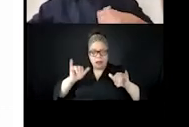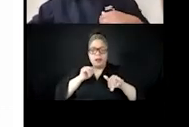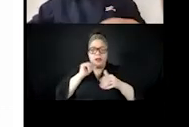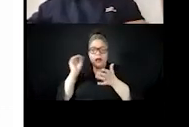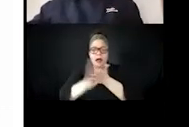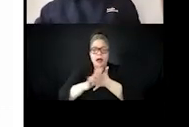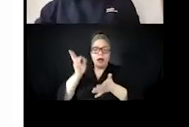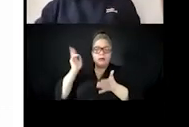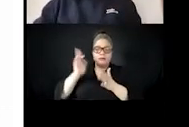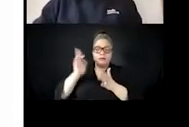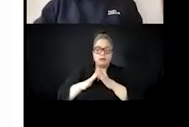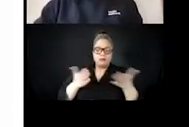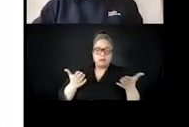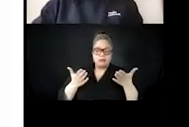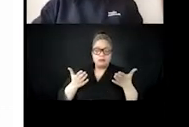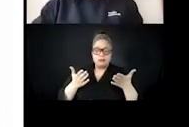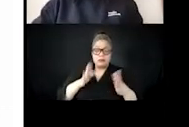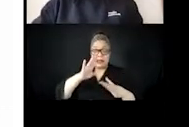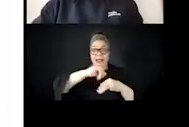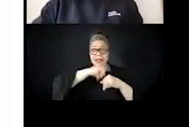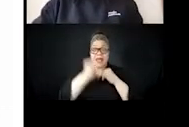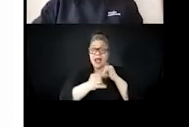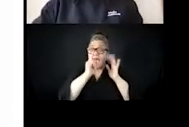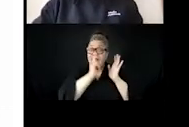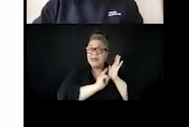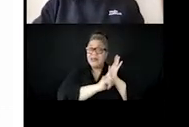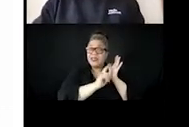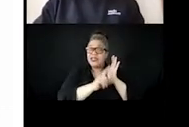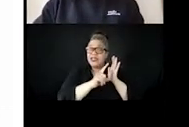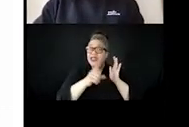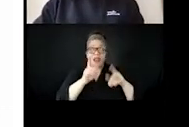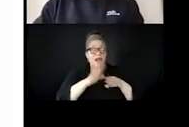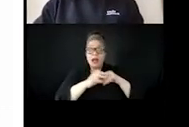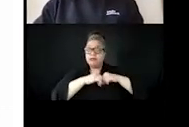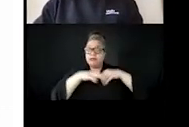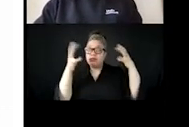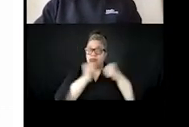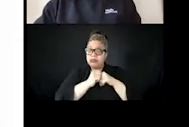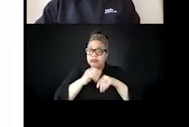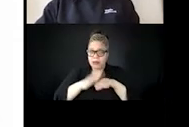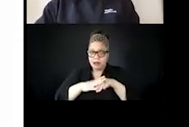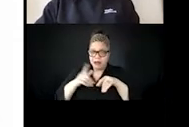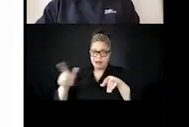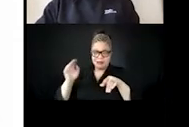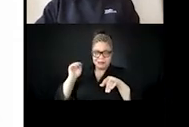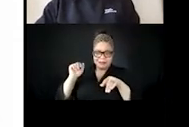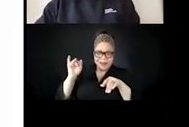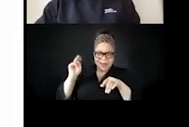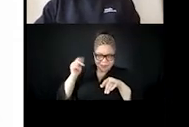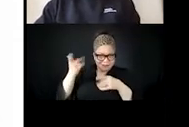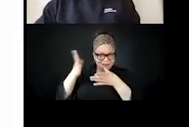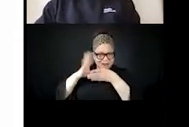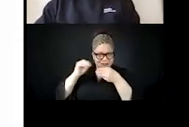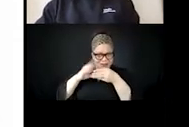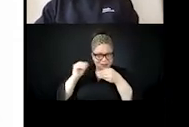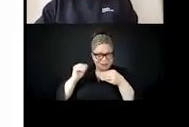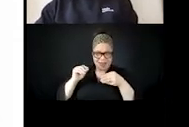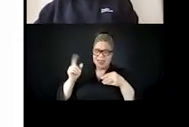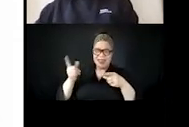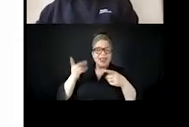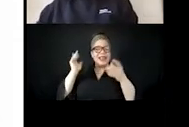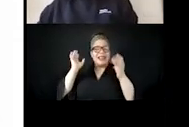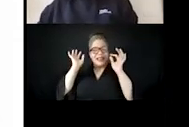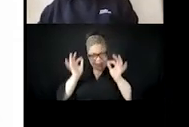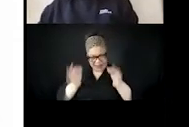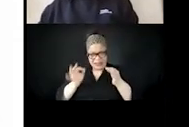was almost entirely certainly an internal explosion. But we're still not taught that in school. When I went to school in